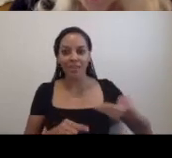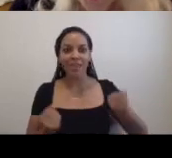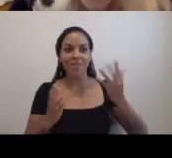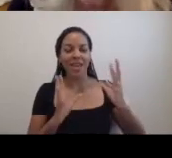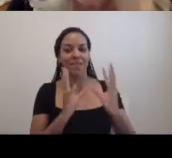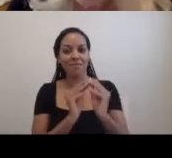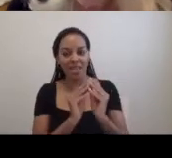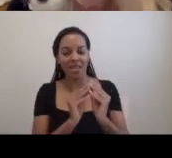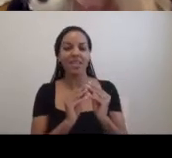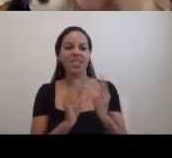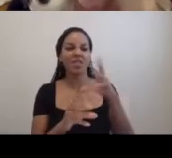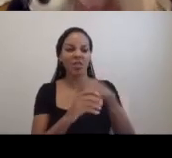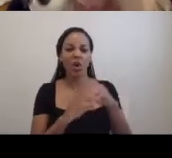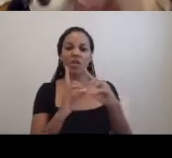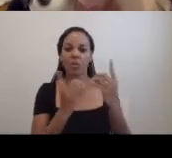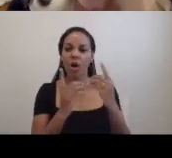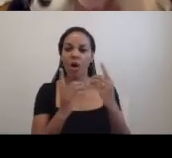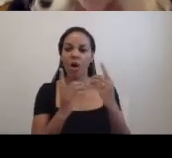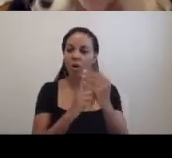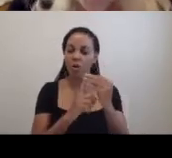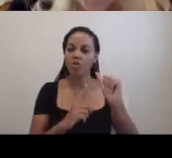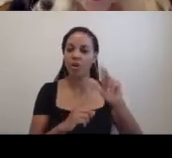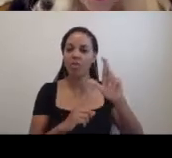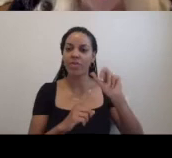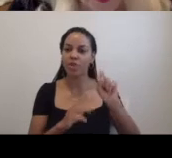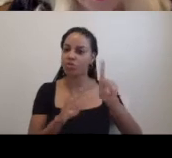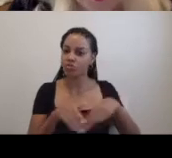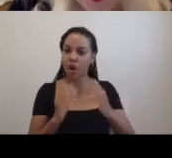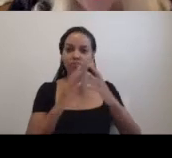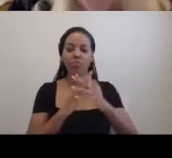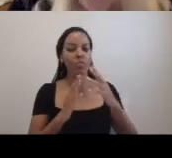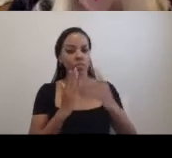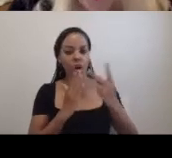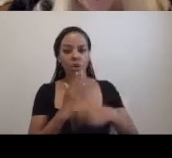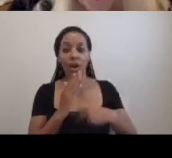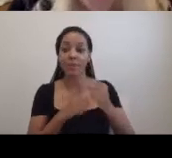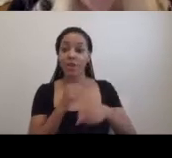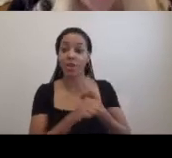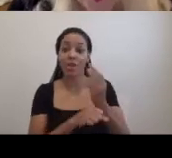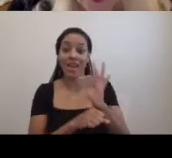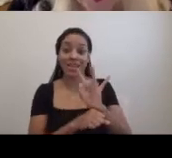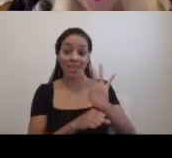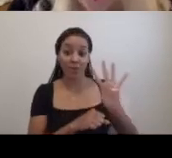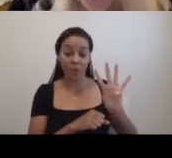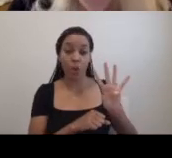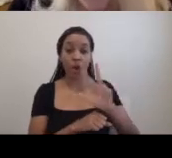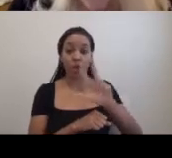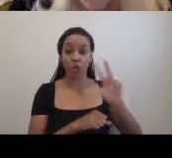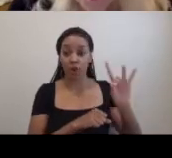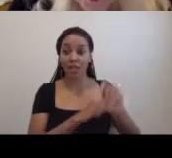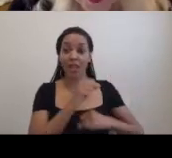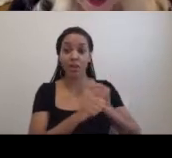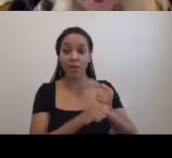Affairs to get this PEARS program going in 1984. 38 years ago,